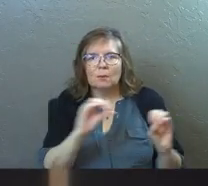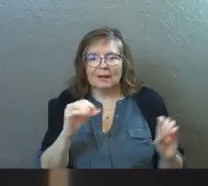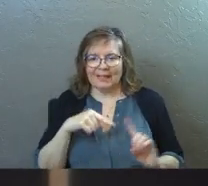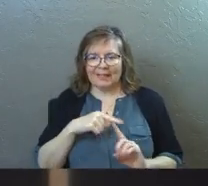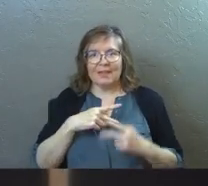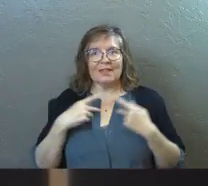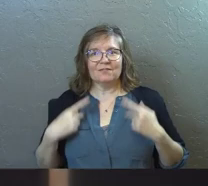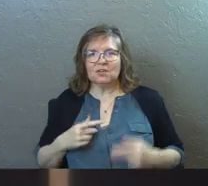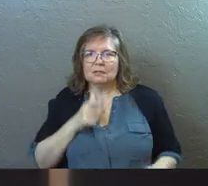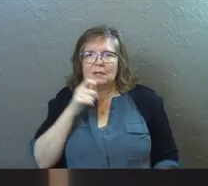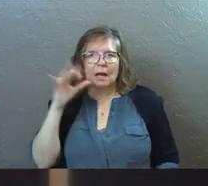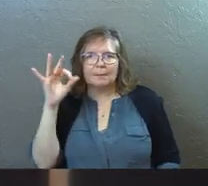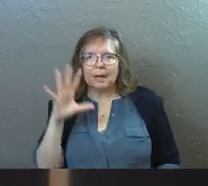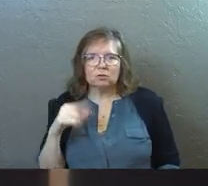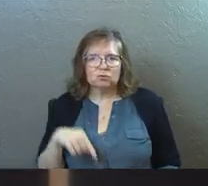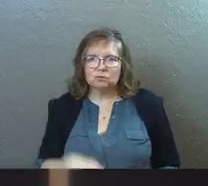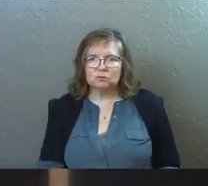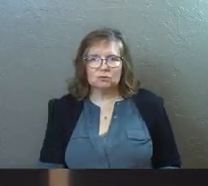not pastors.